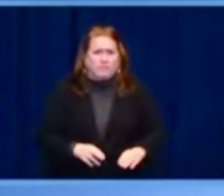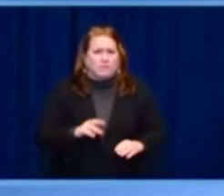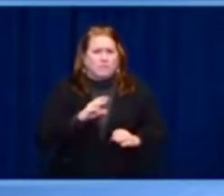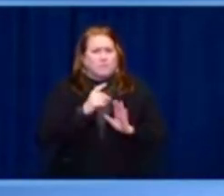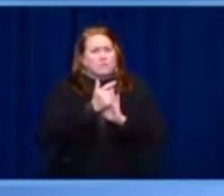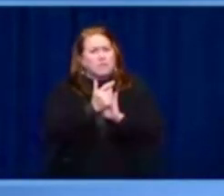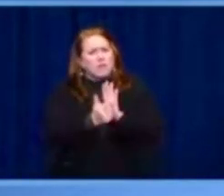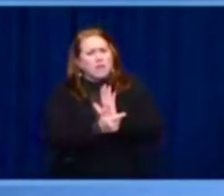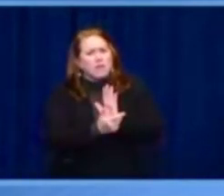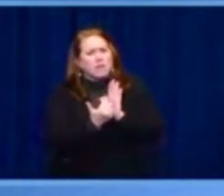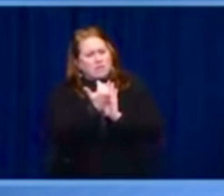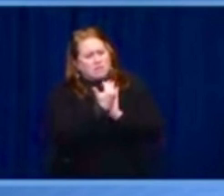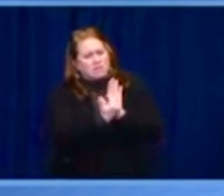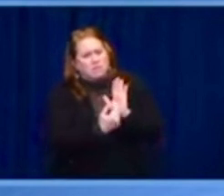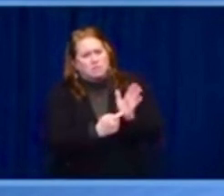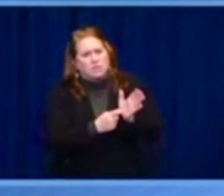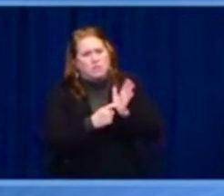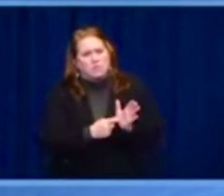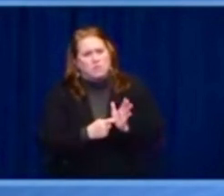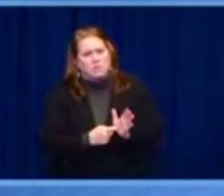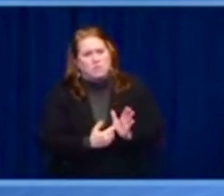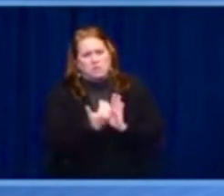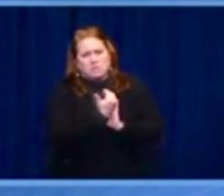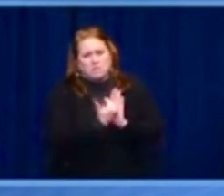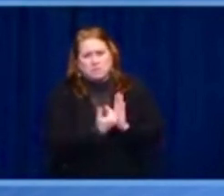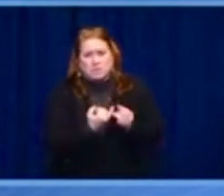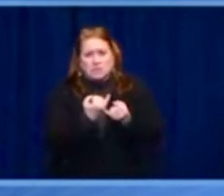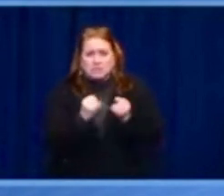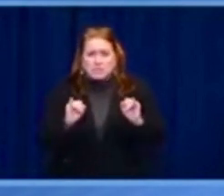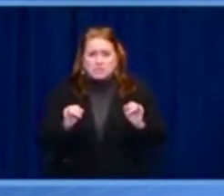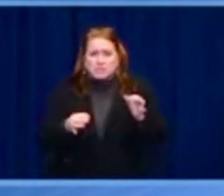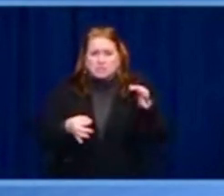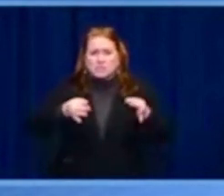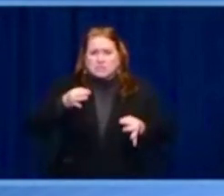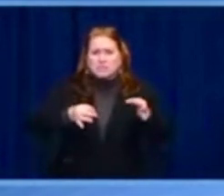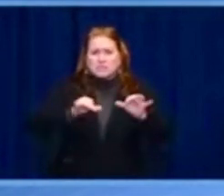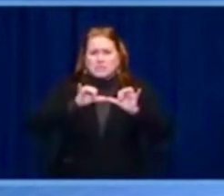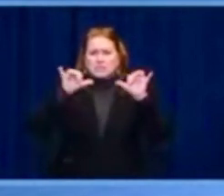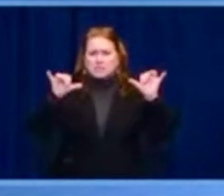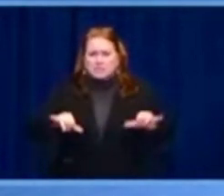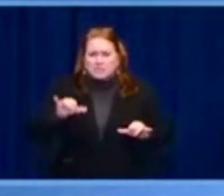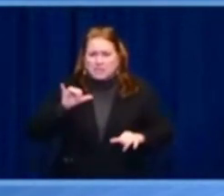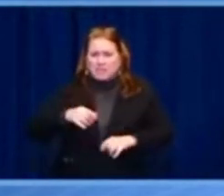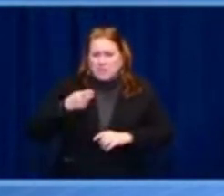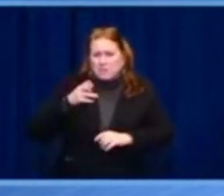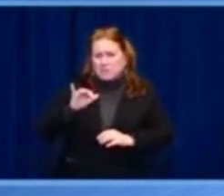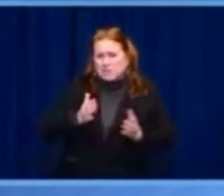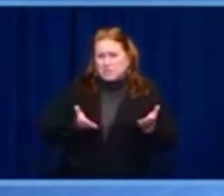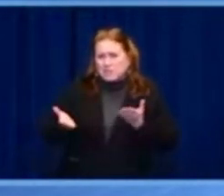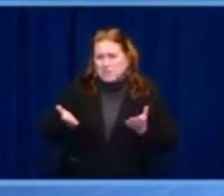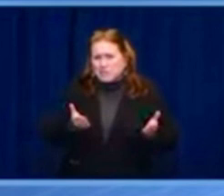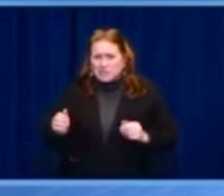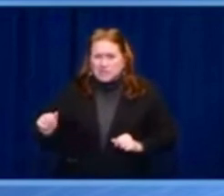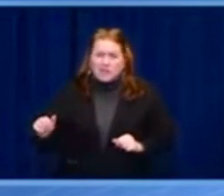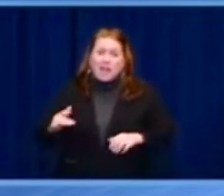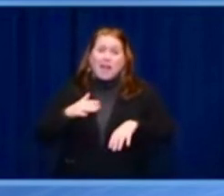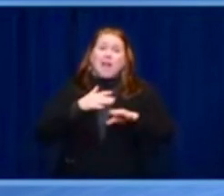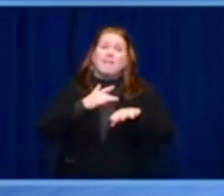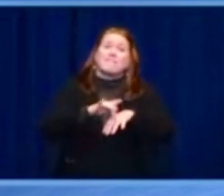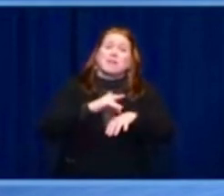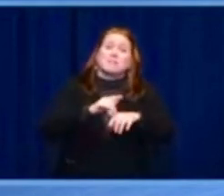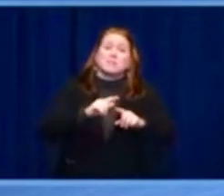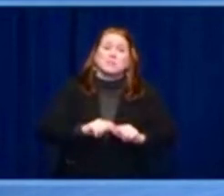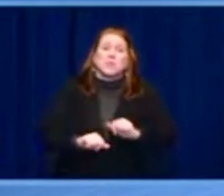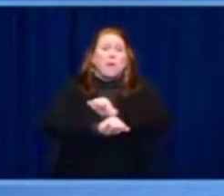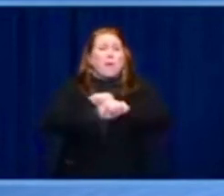helps prevent money laundering in our public procurement system. It will serve as a legal standard across